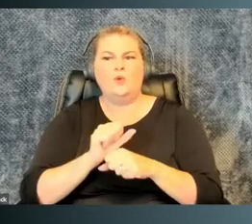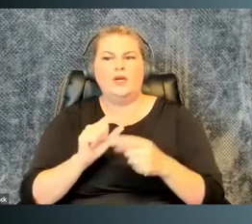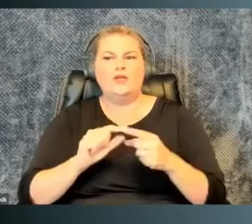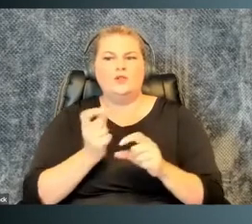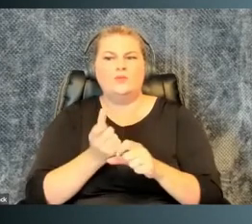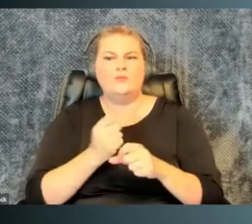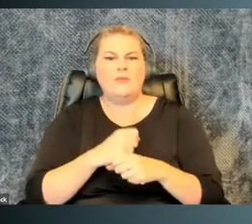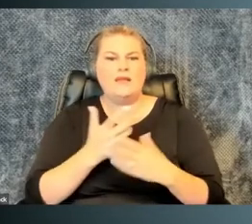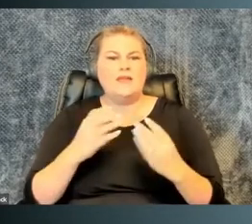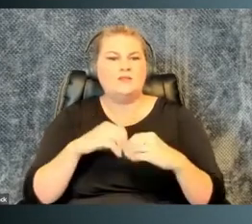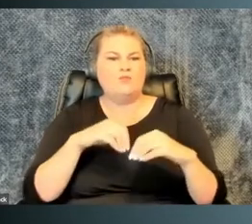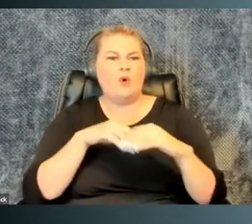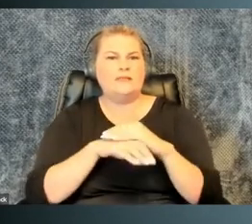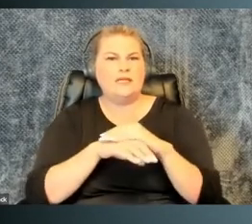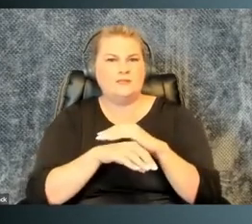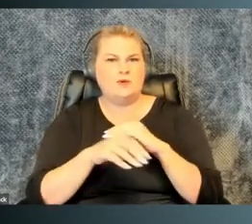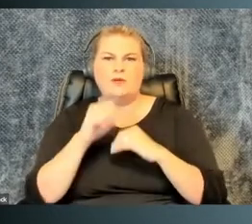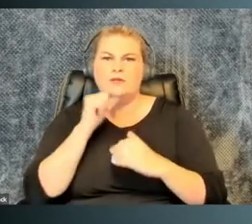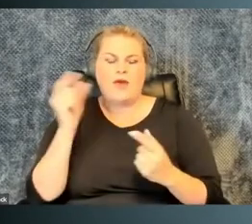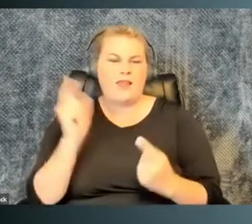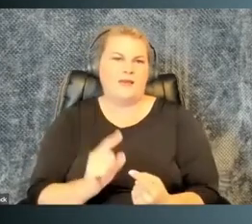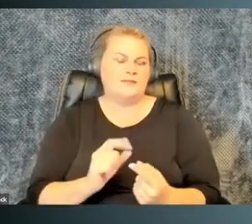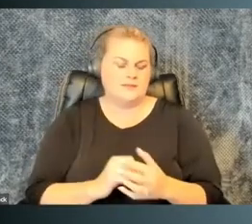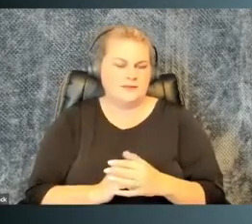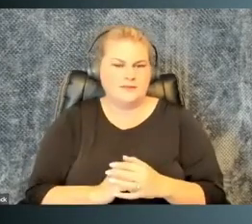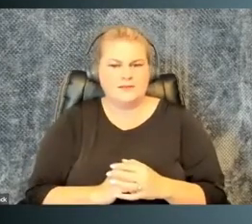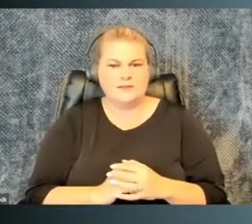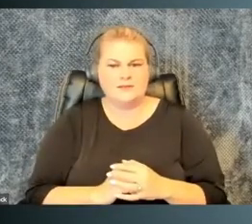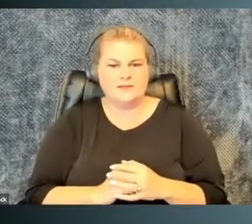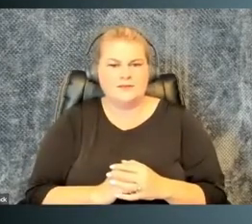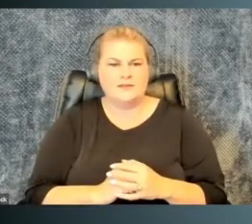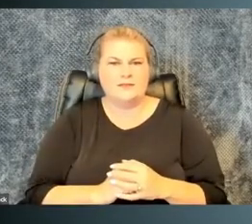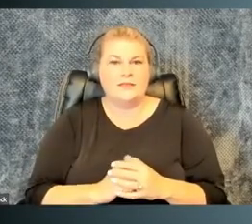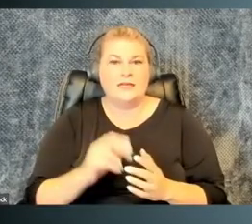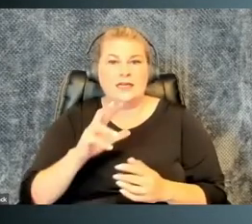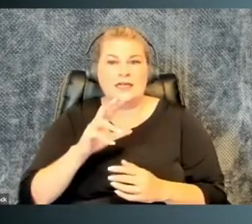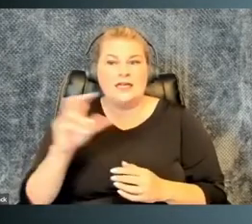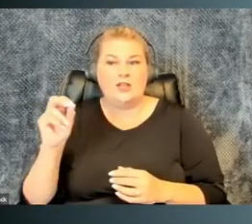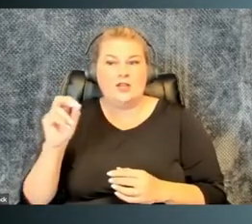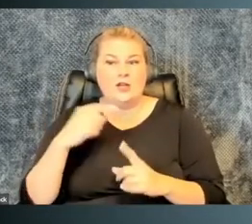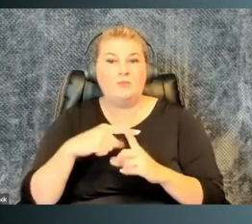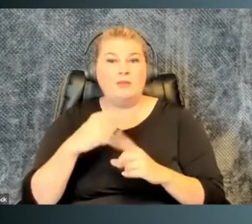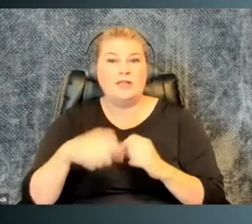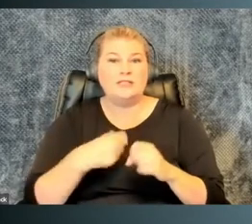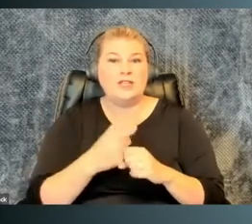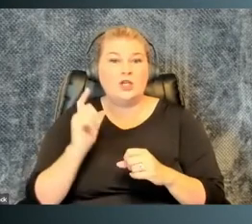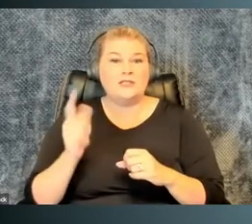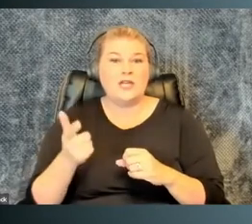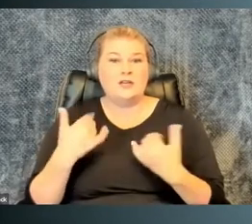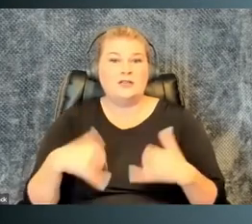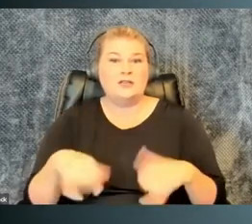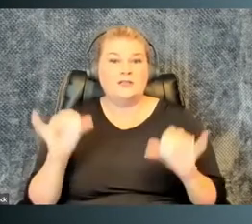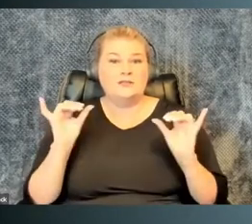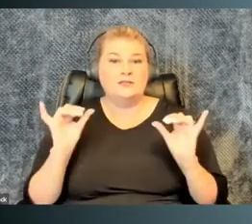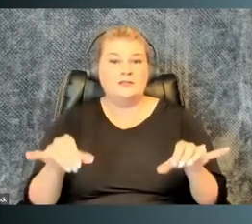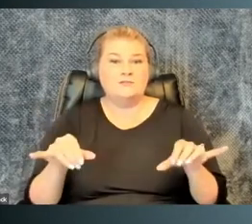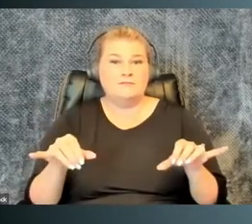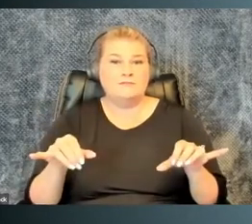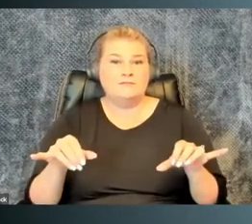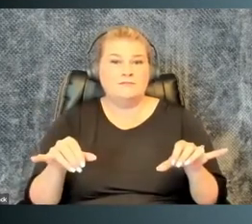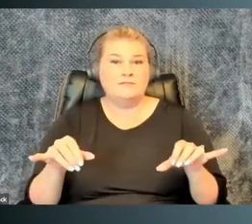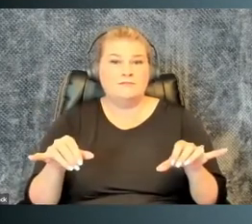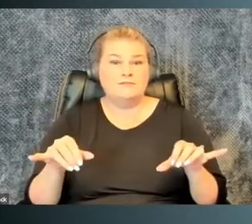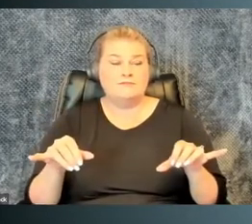construction should be working to make things more accessible, not less. And 30 plus